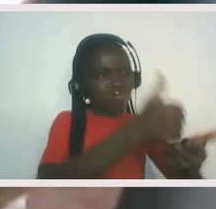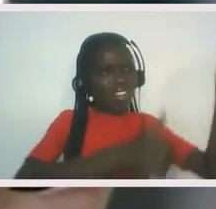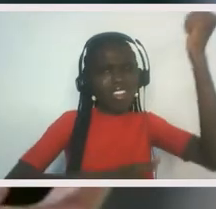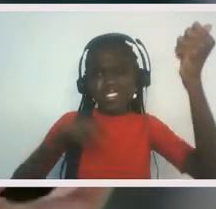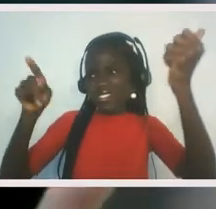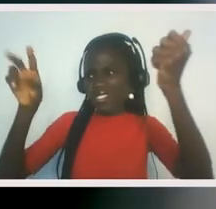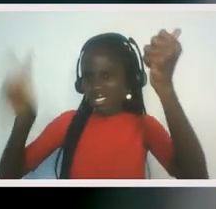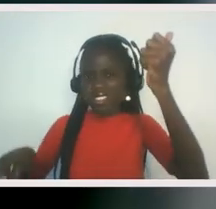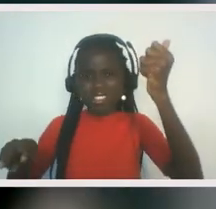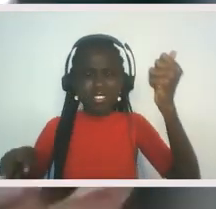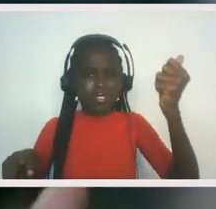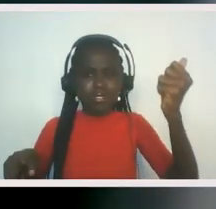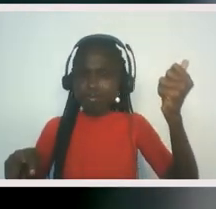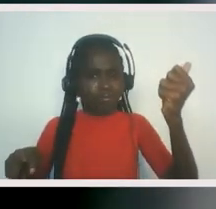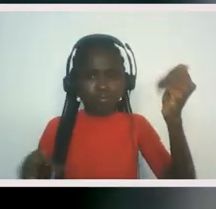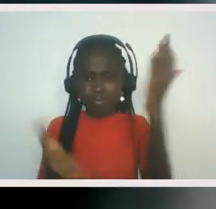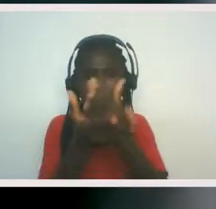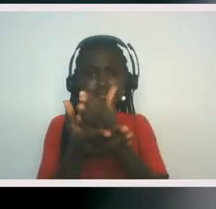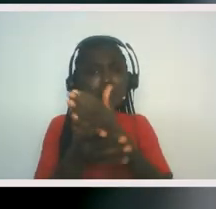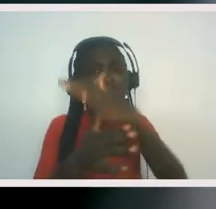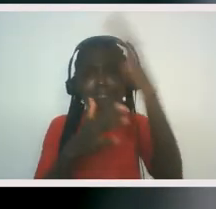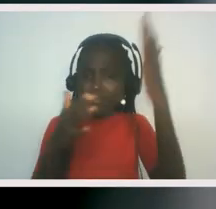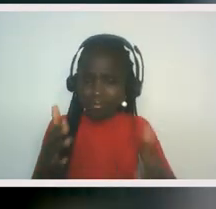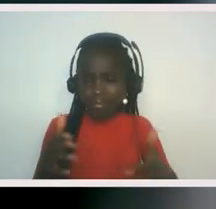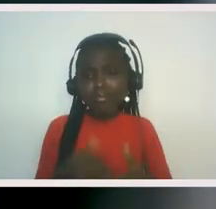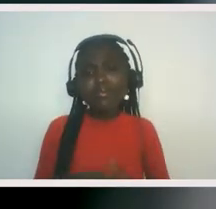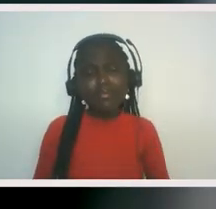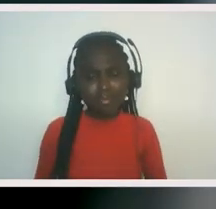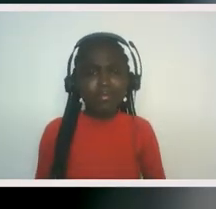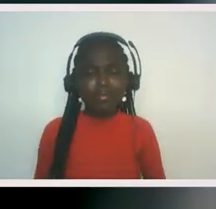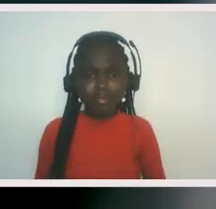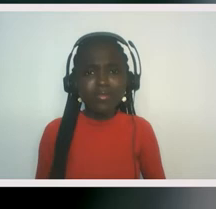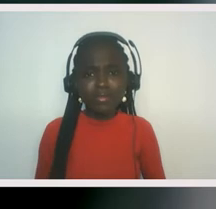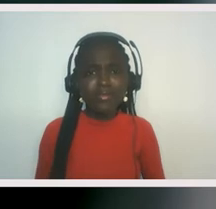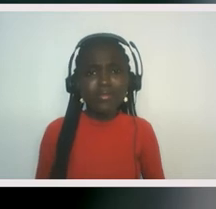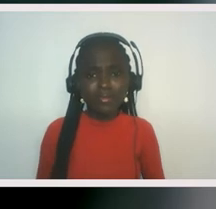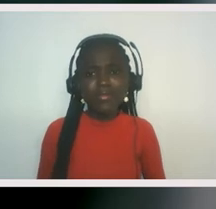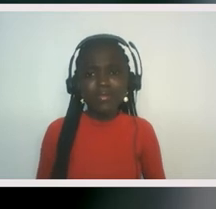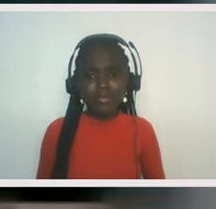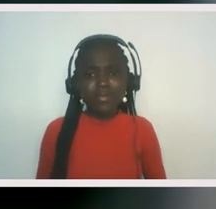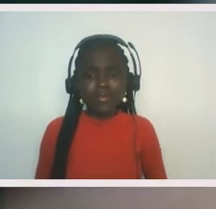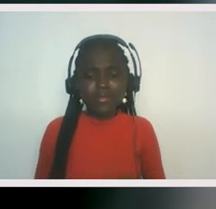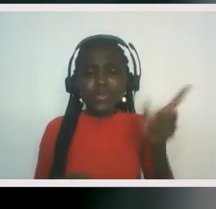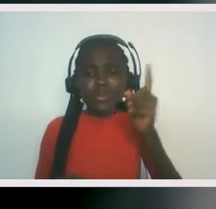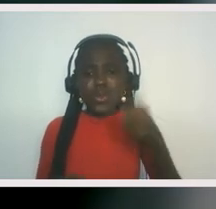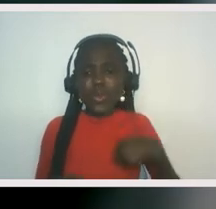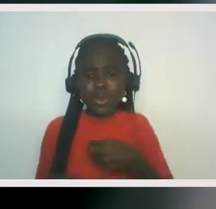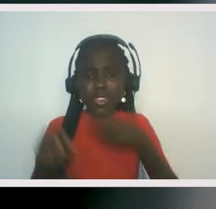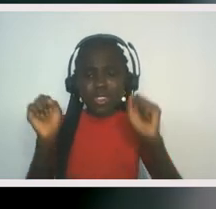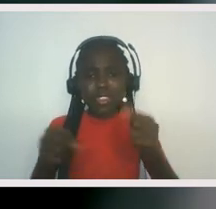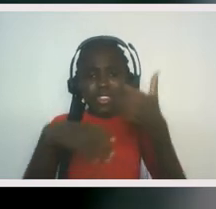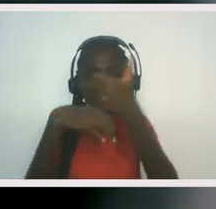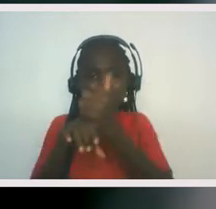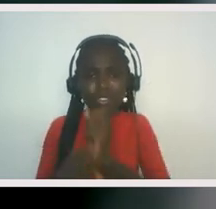we put, we finally and permanently put an end to that system, you know, where we can create a